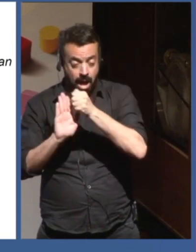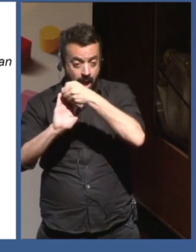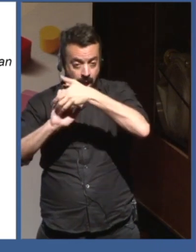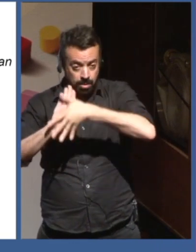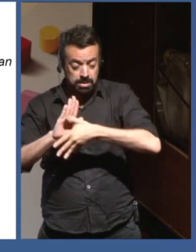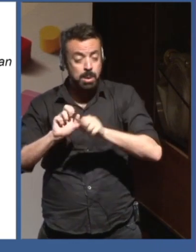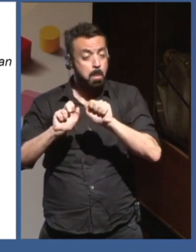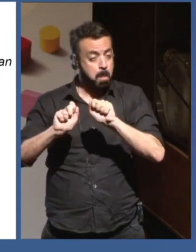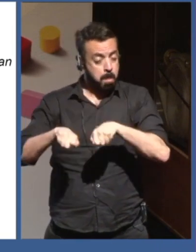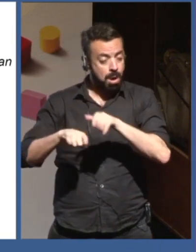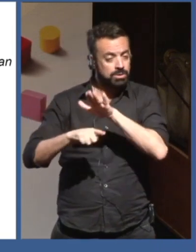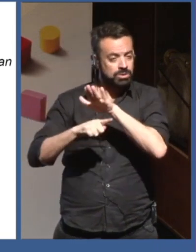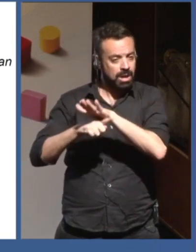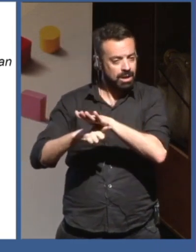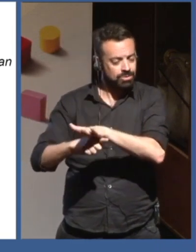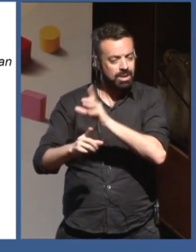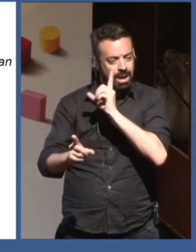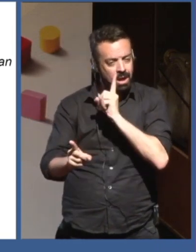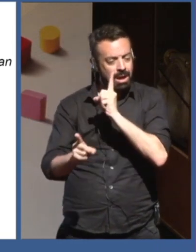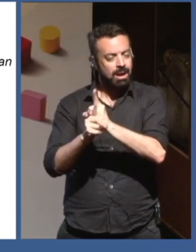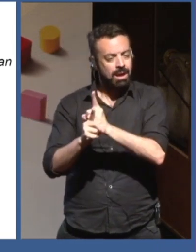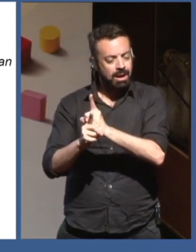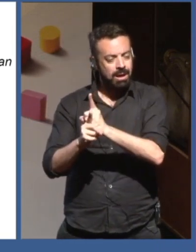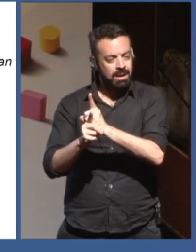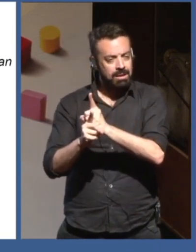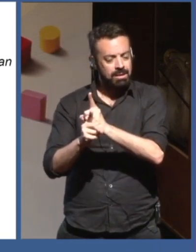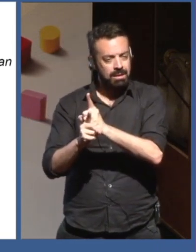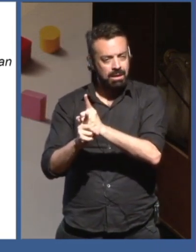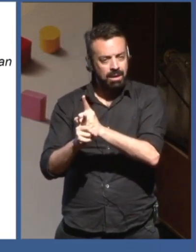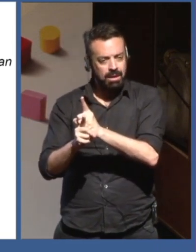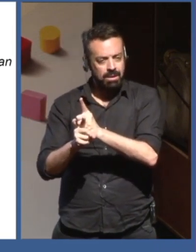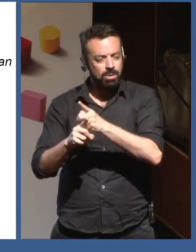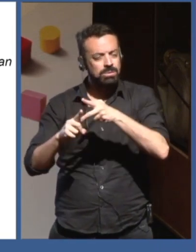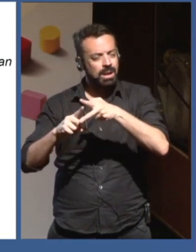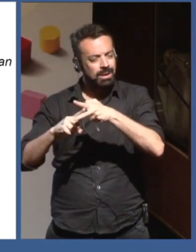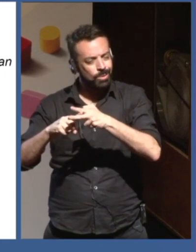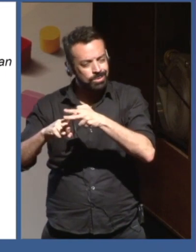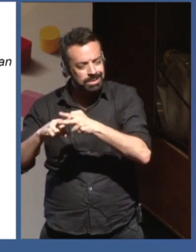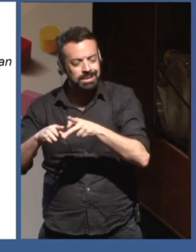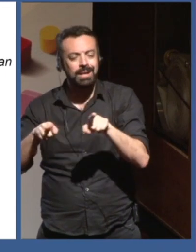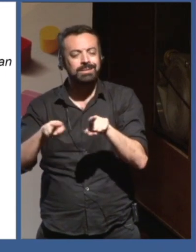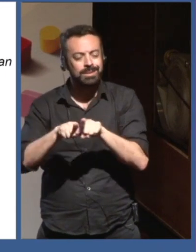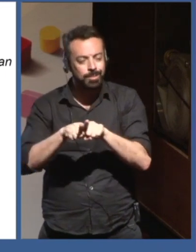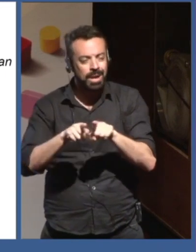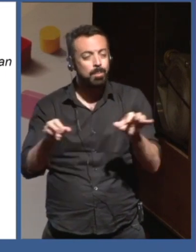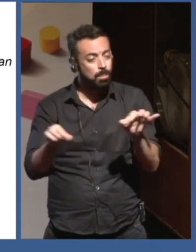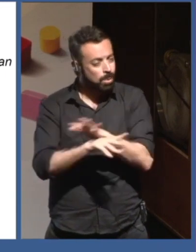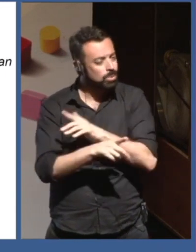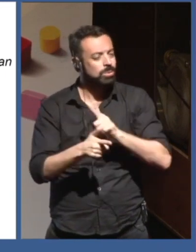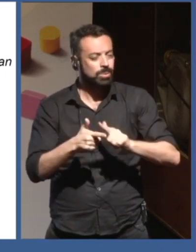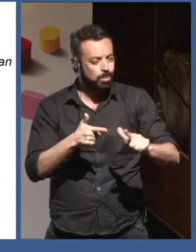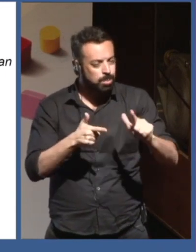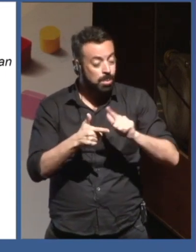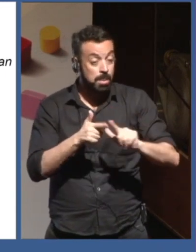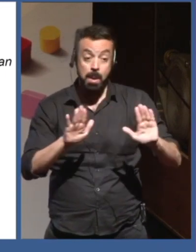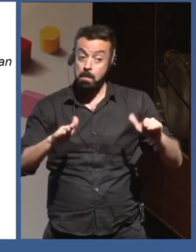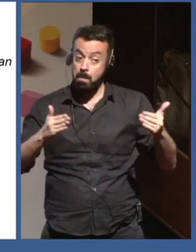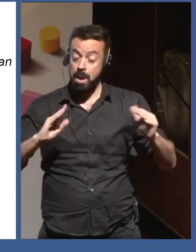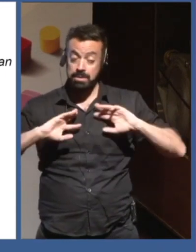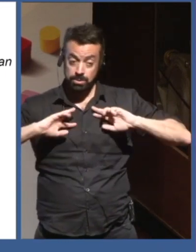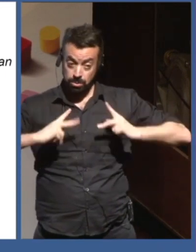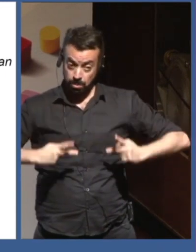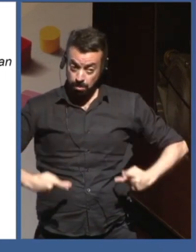biases, but that humans should sort of be kept in the loop. And that happens through